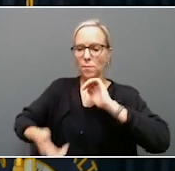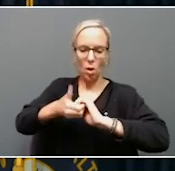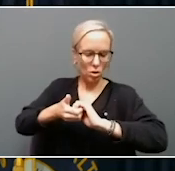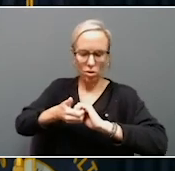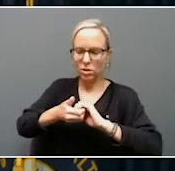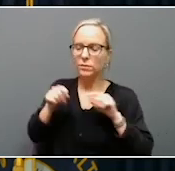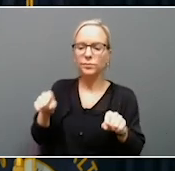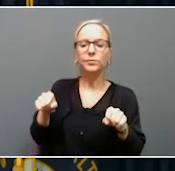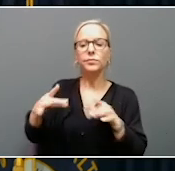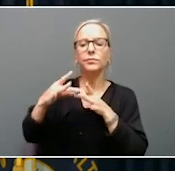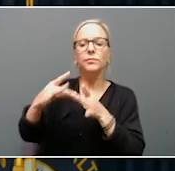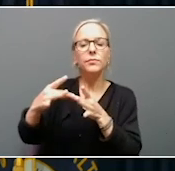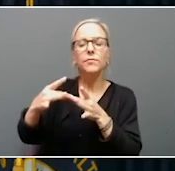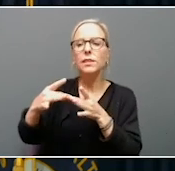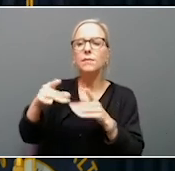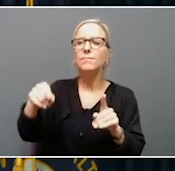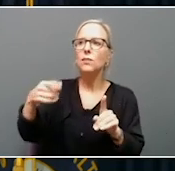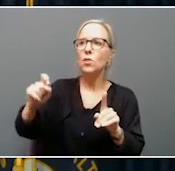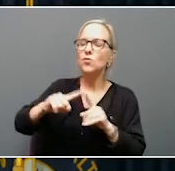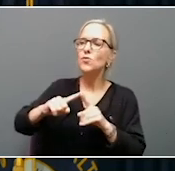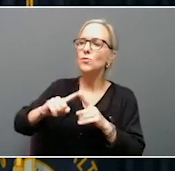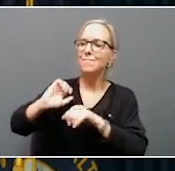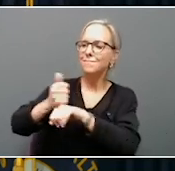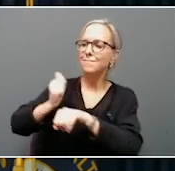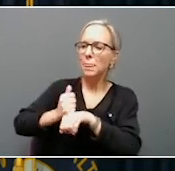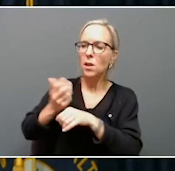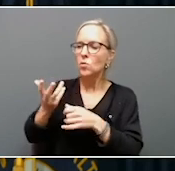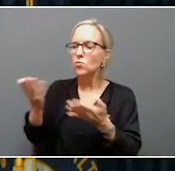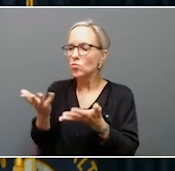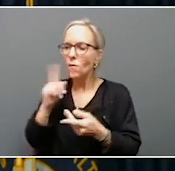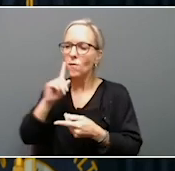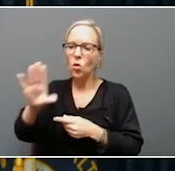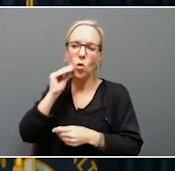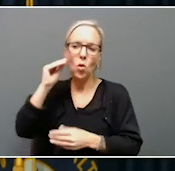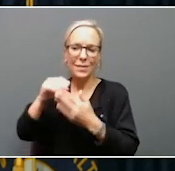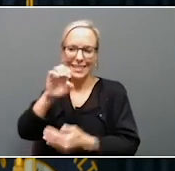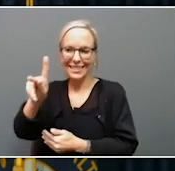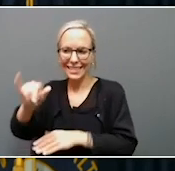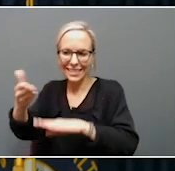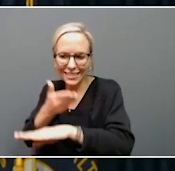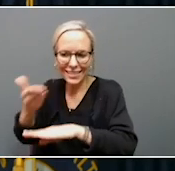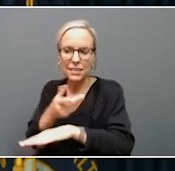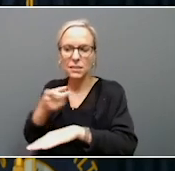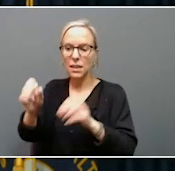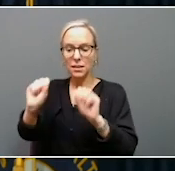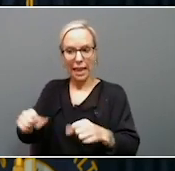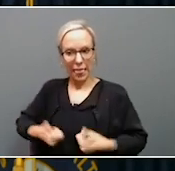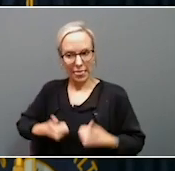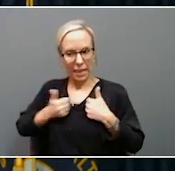bring together numbers of homes in eastern Kentucky that have been worked on that are now habitable through multiple